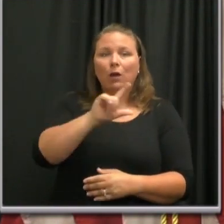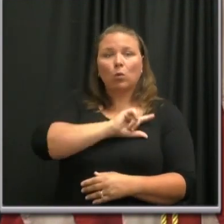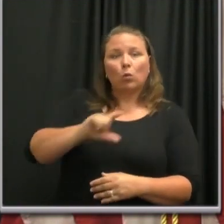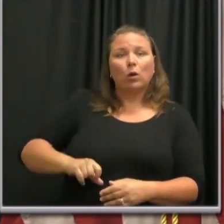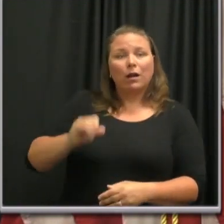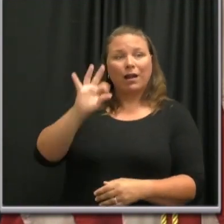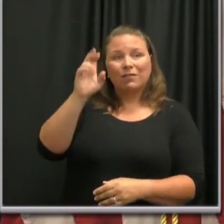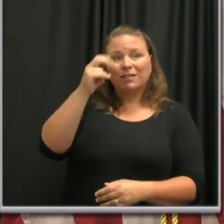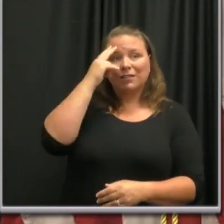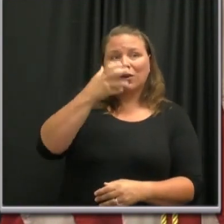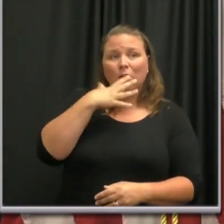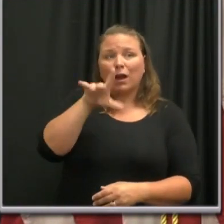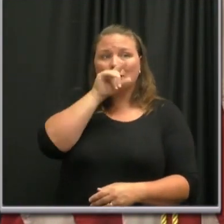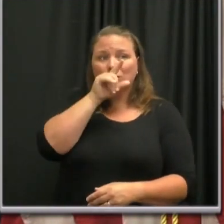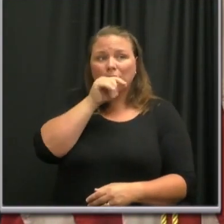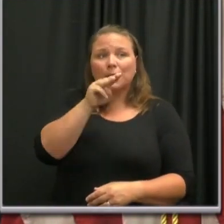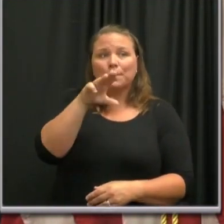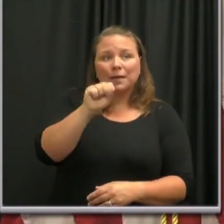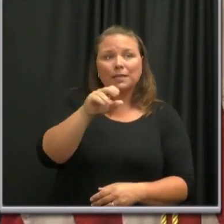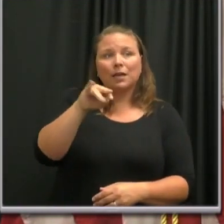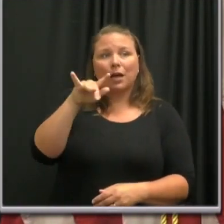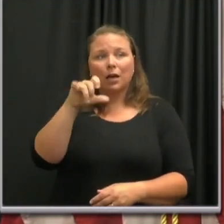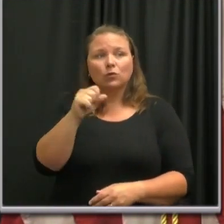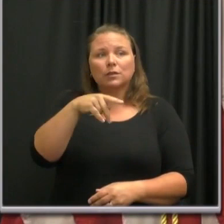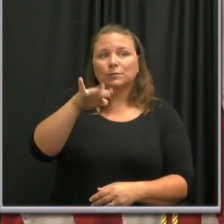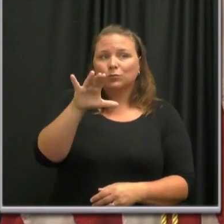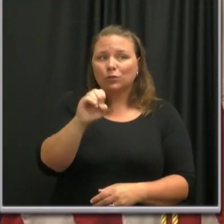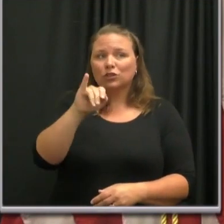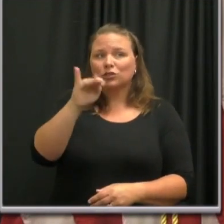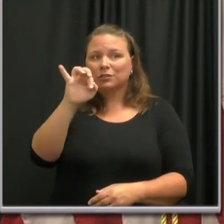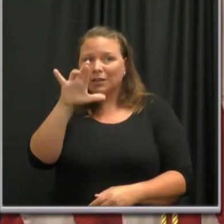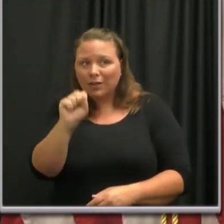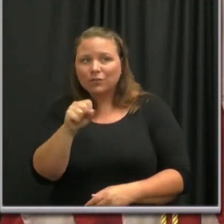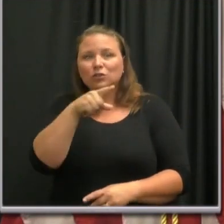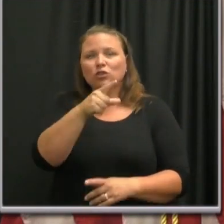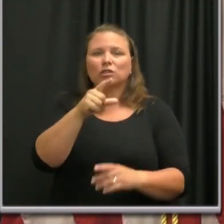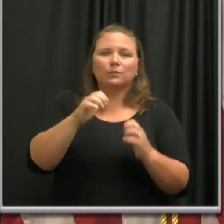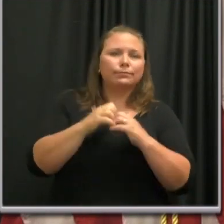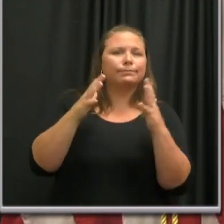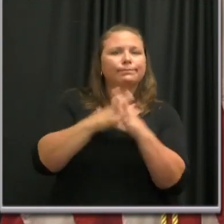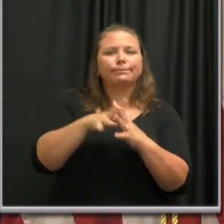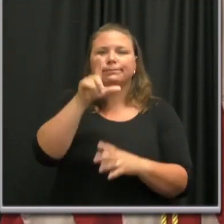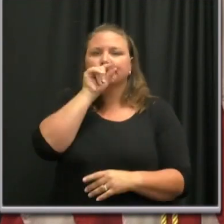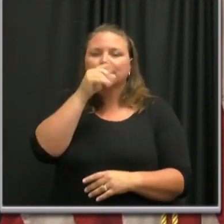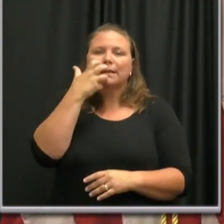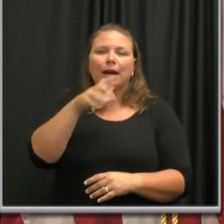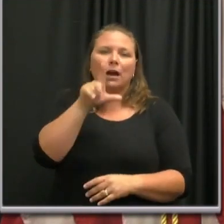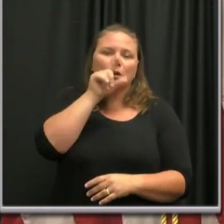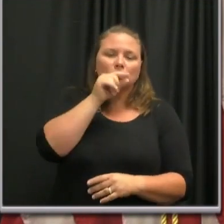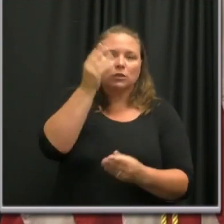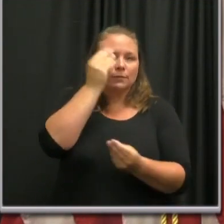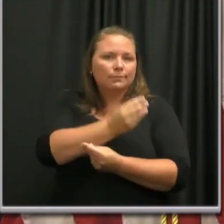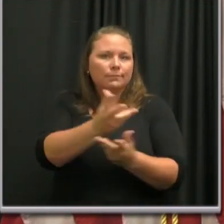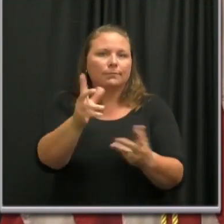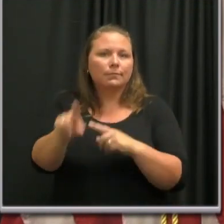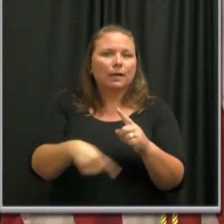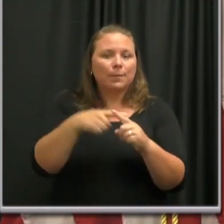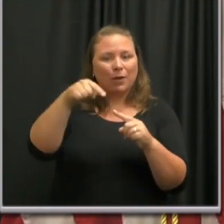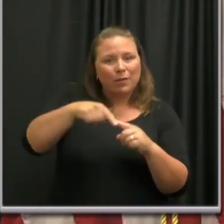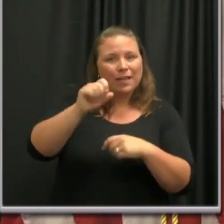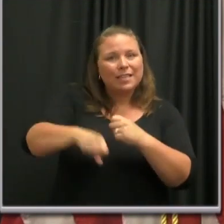chicken herself, Miss Andre Prince Jeffries, founder and owner of Prince's Hot Chicken, who are here to tell us more about this year's